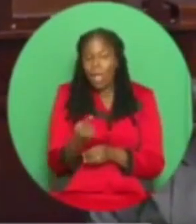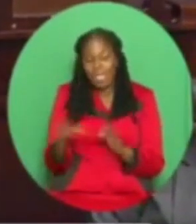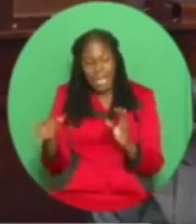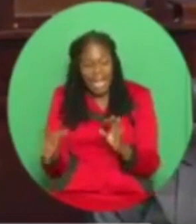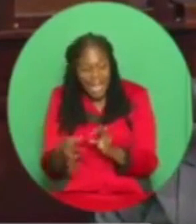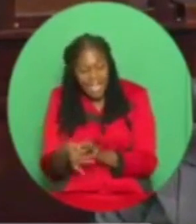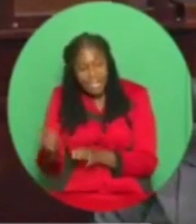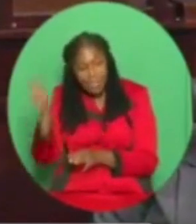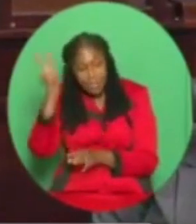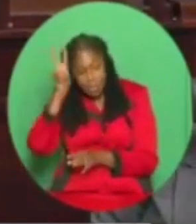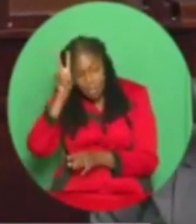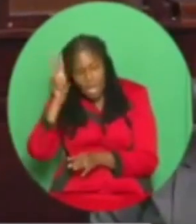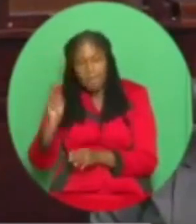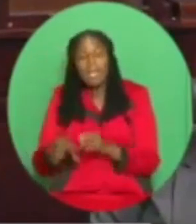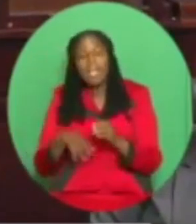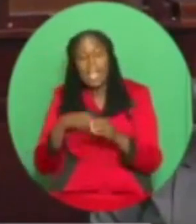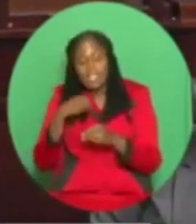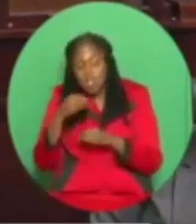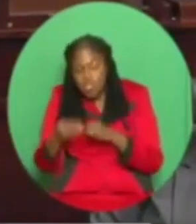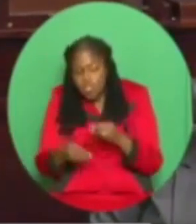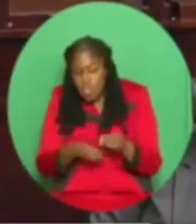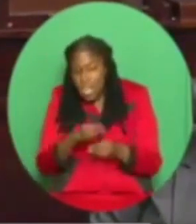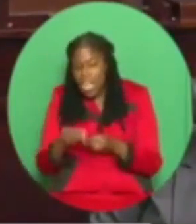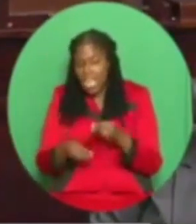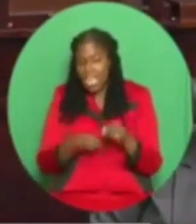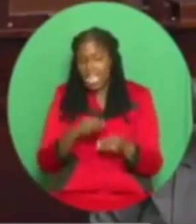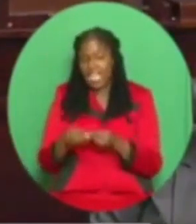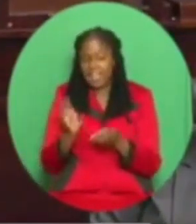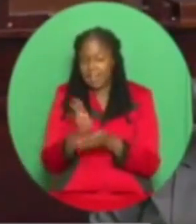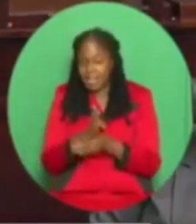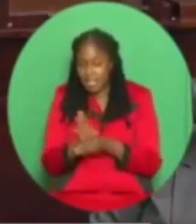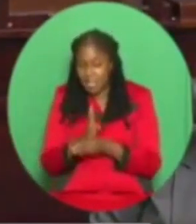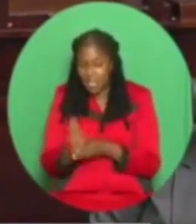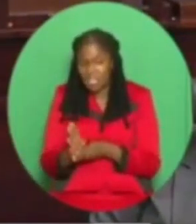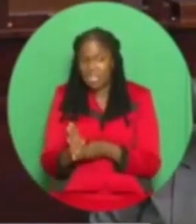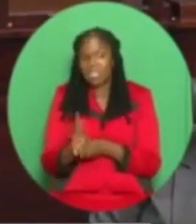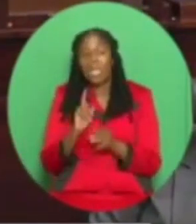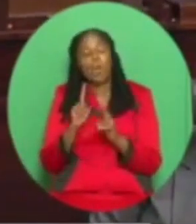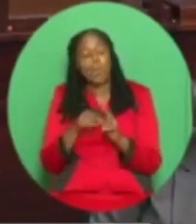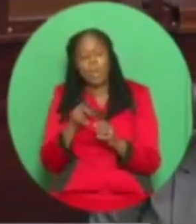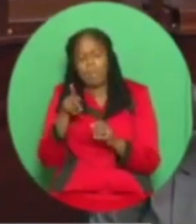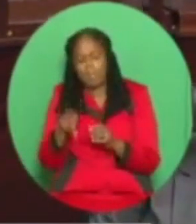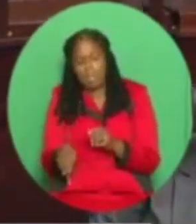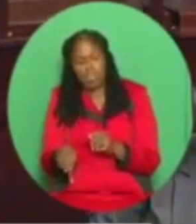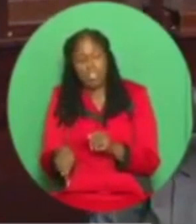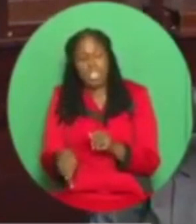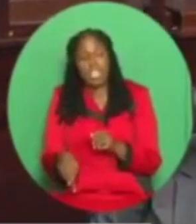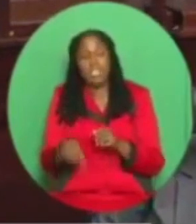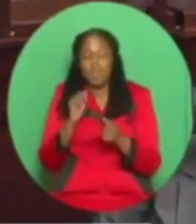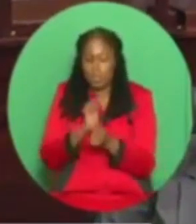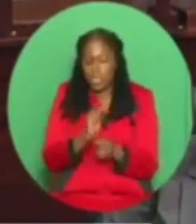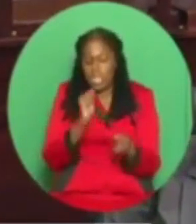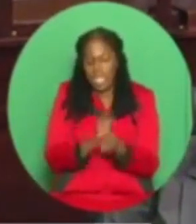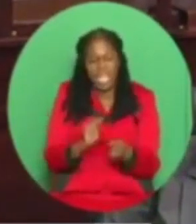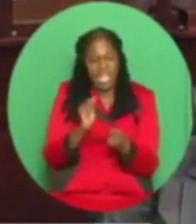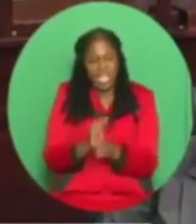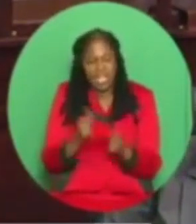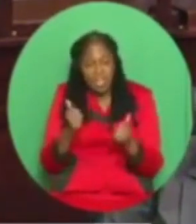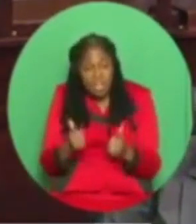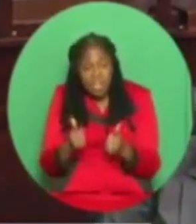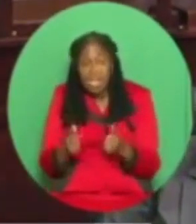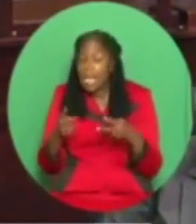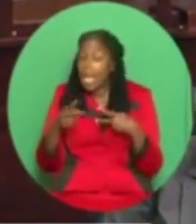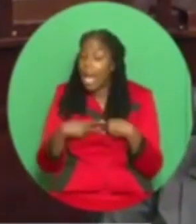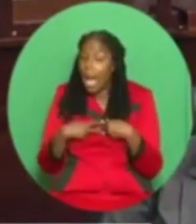operational when Petrotrin was alive. When Petrotrin was alive, there was a fuel trade taking place